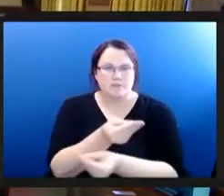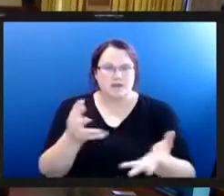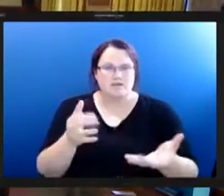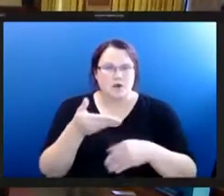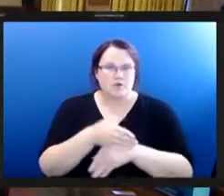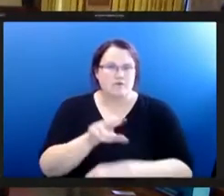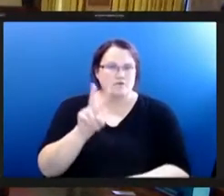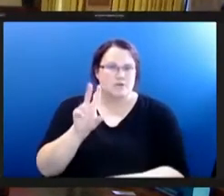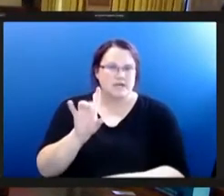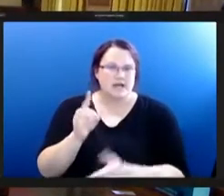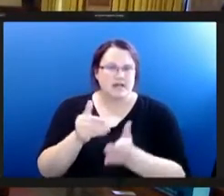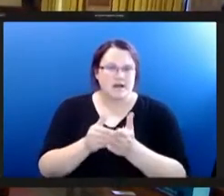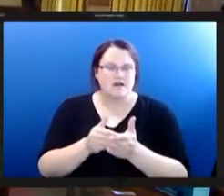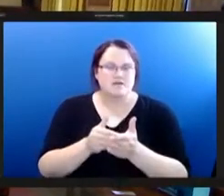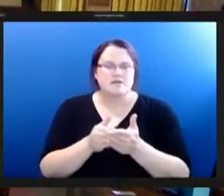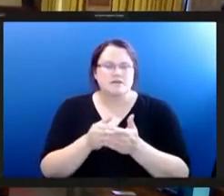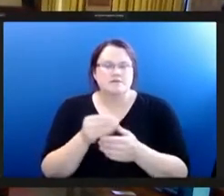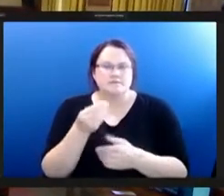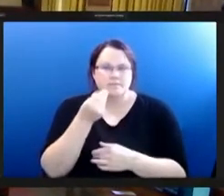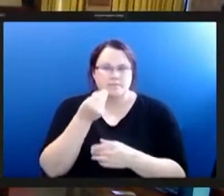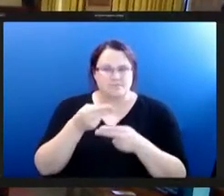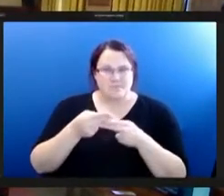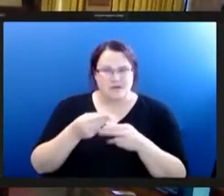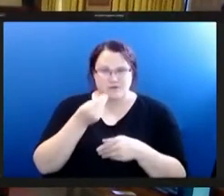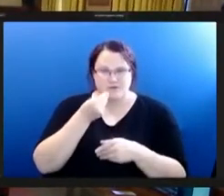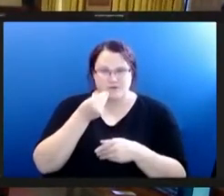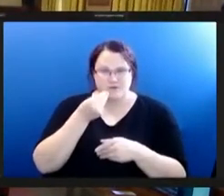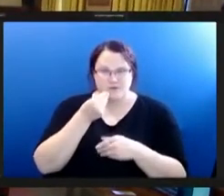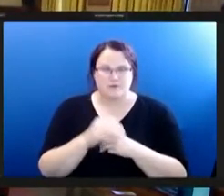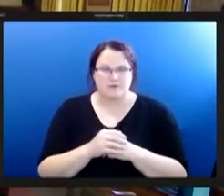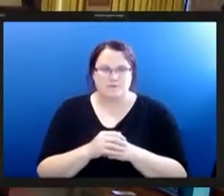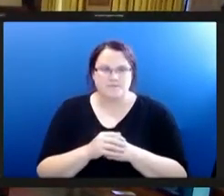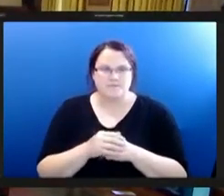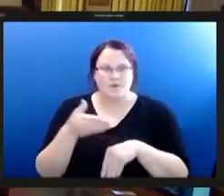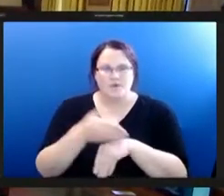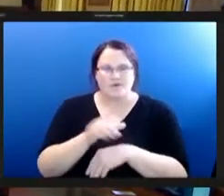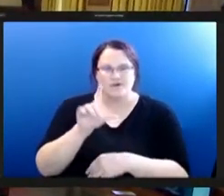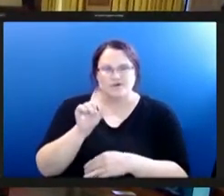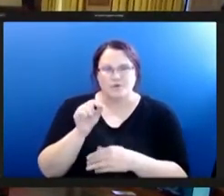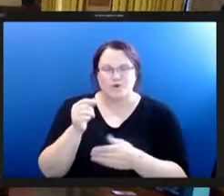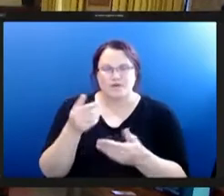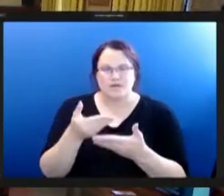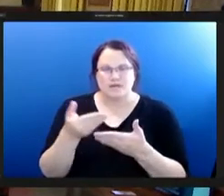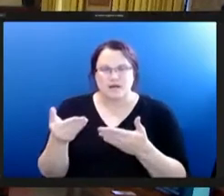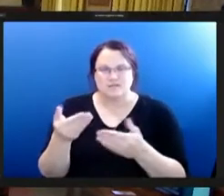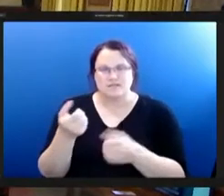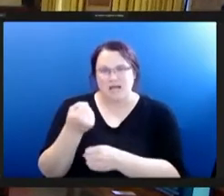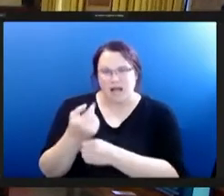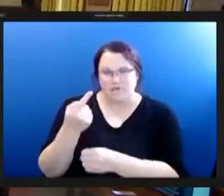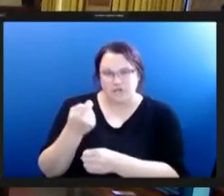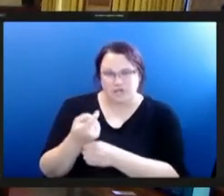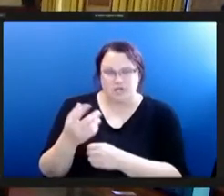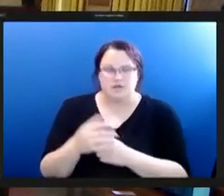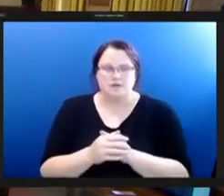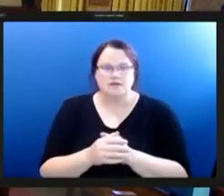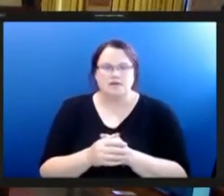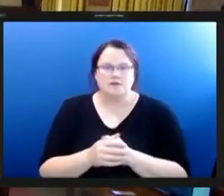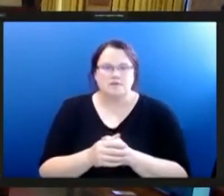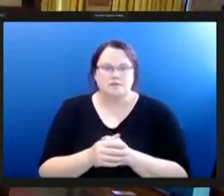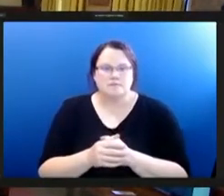000 pounds of fresh produce and supply urban growth with over 20 000 seedlings annually i'm here to call the city of